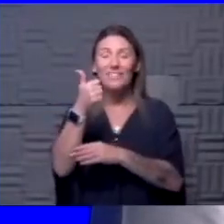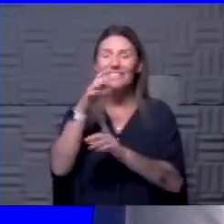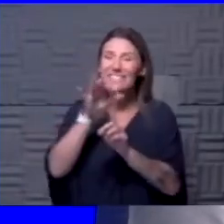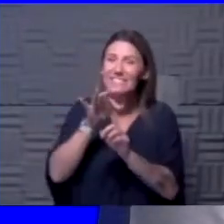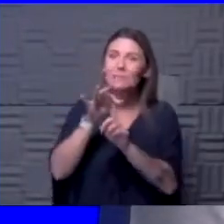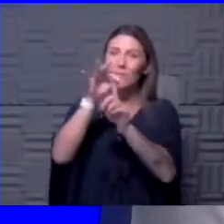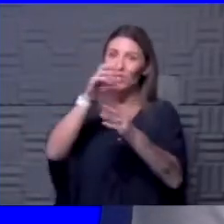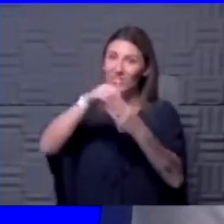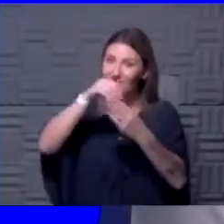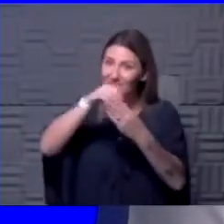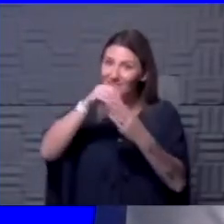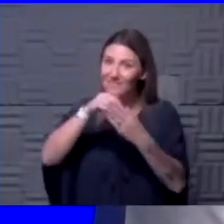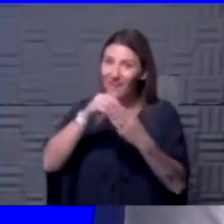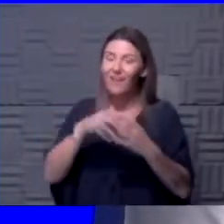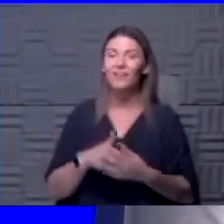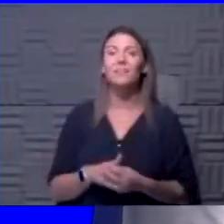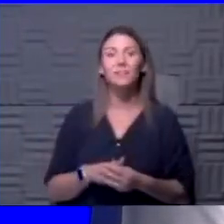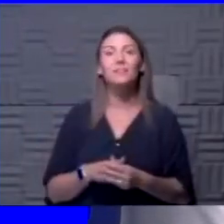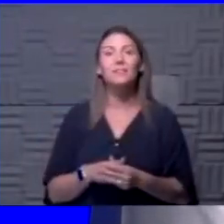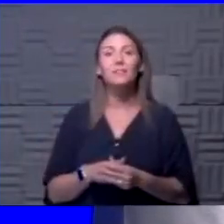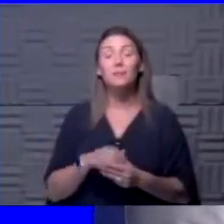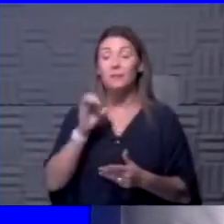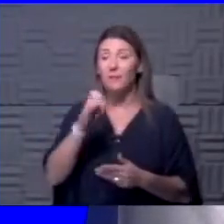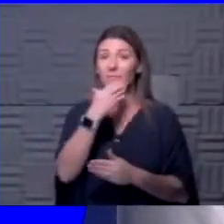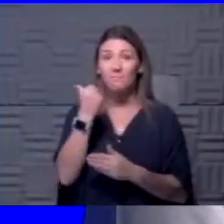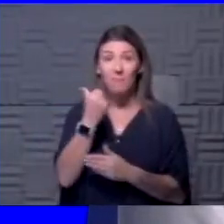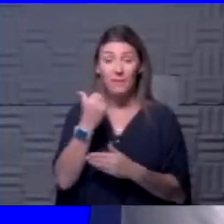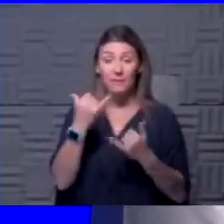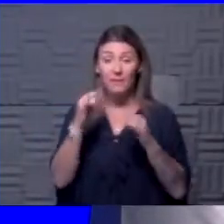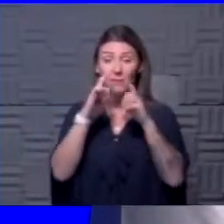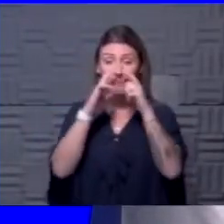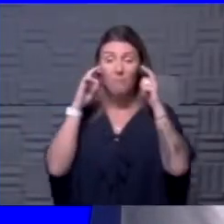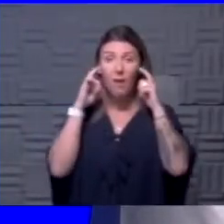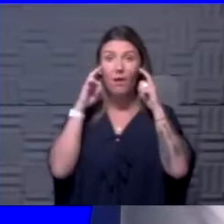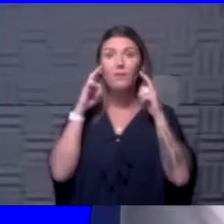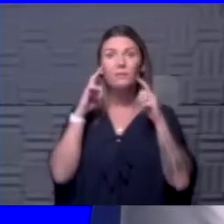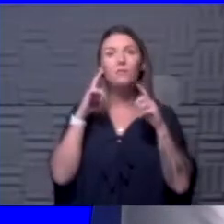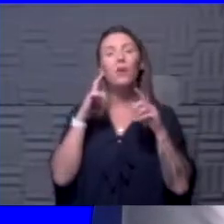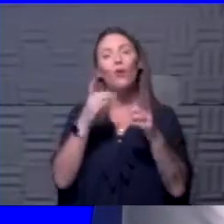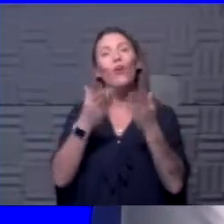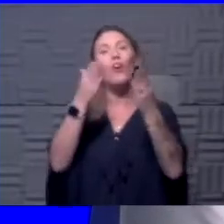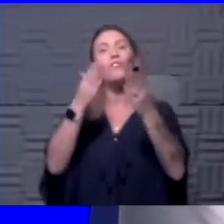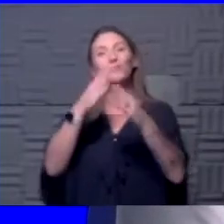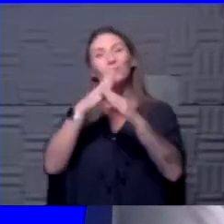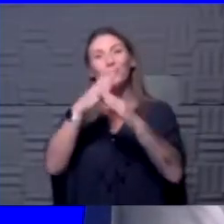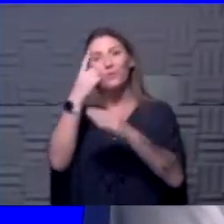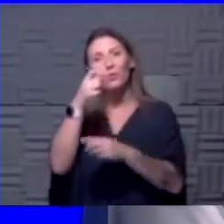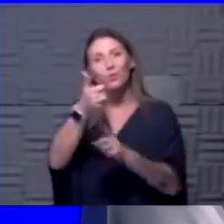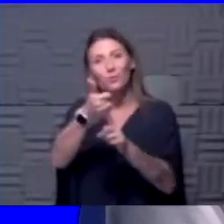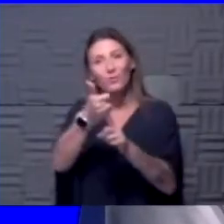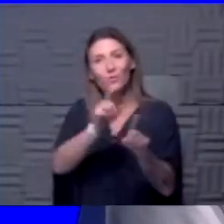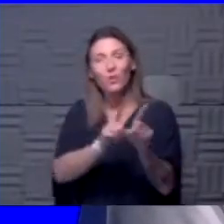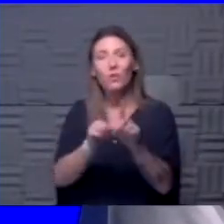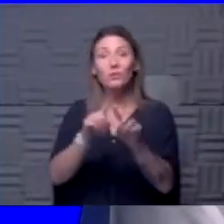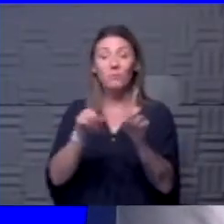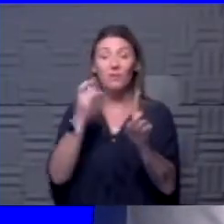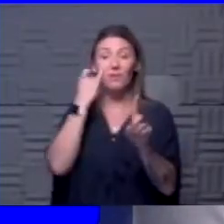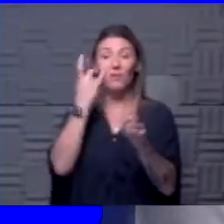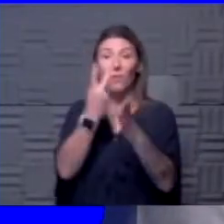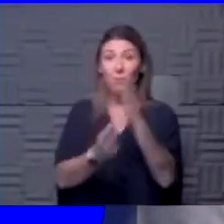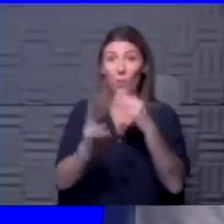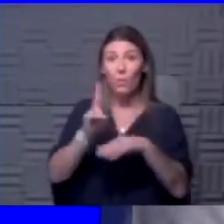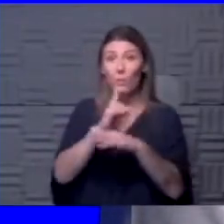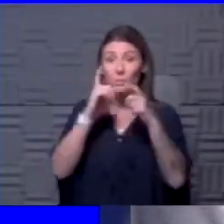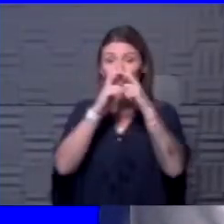areas, that's going to be best. Now the mask will offer a little bit of protection for you as well. But if both parties are wearing a